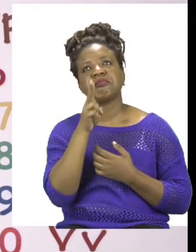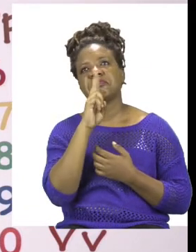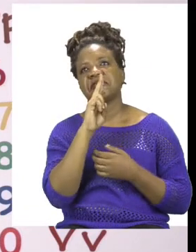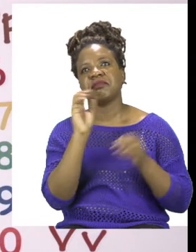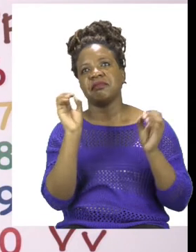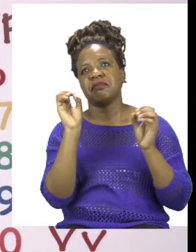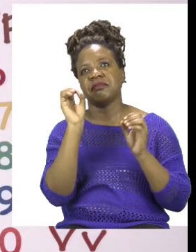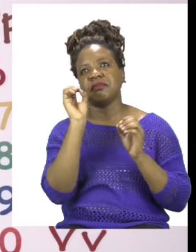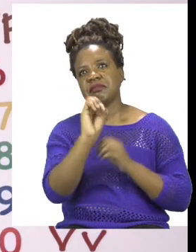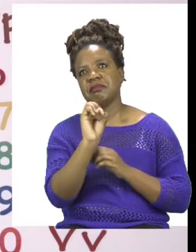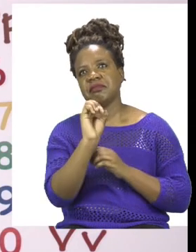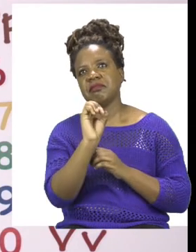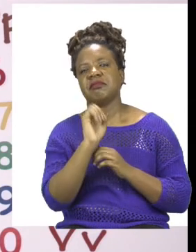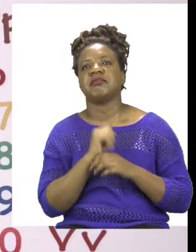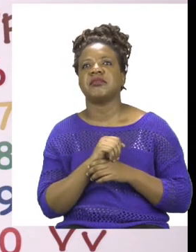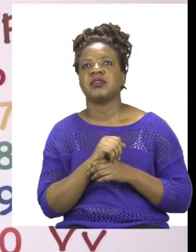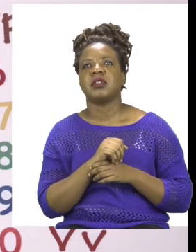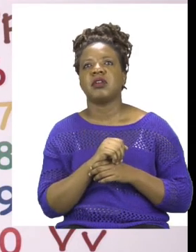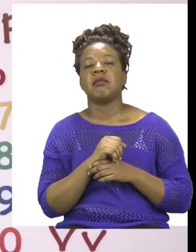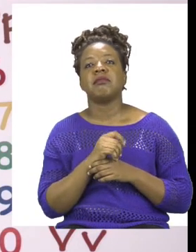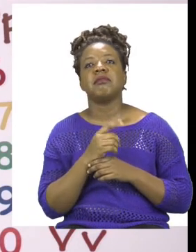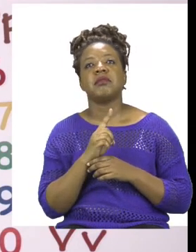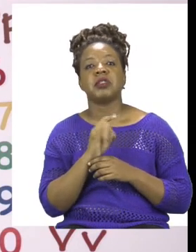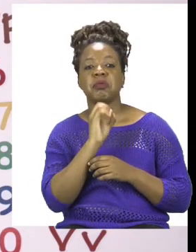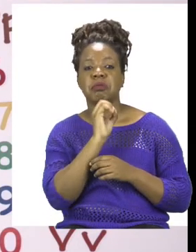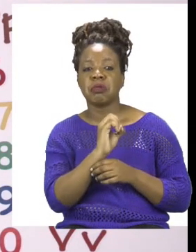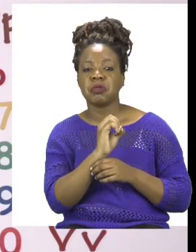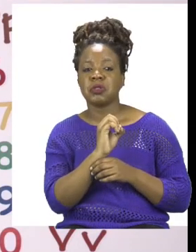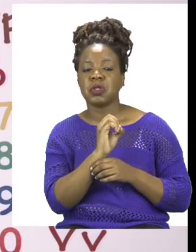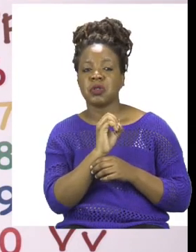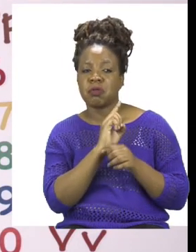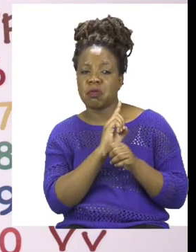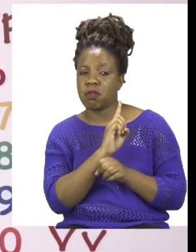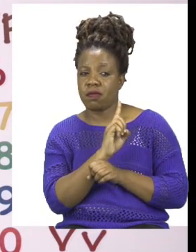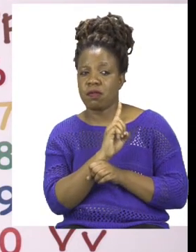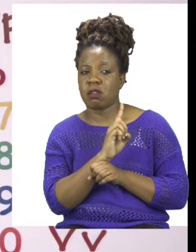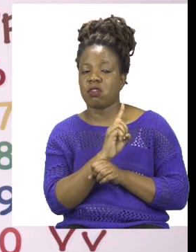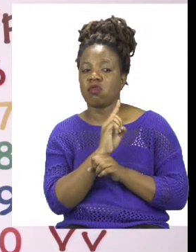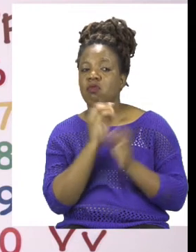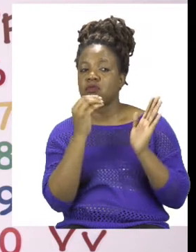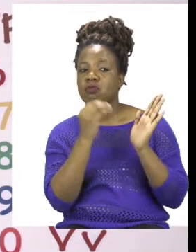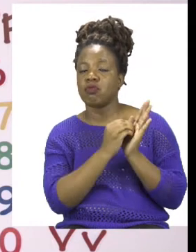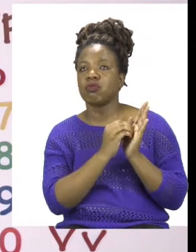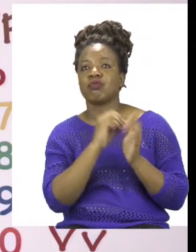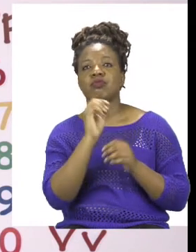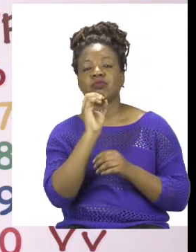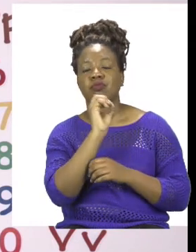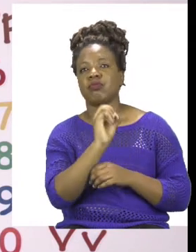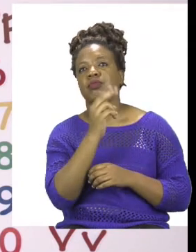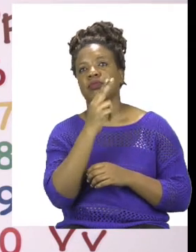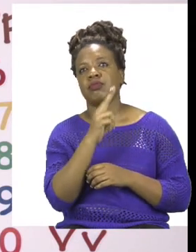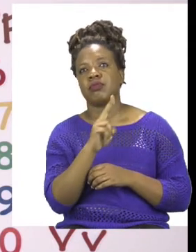But because this number is at the end of our number we do not put anything. So anytime